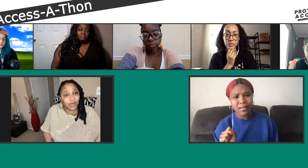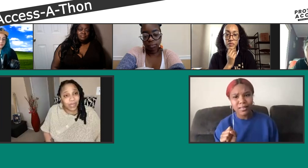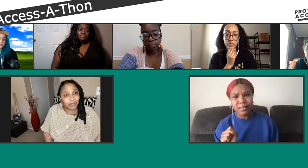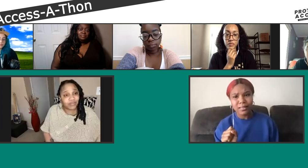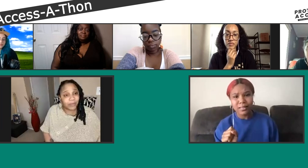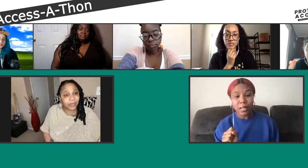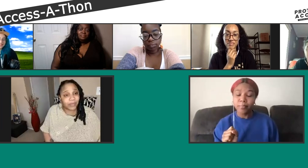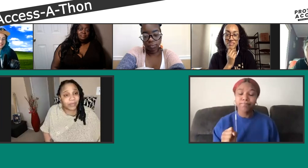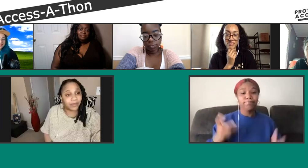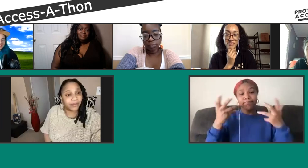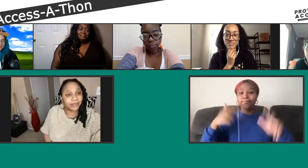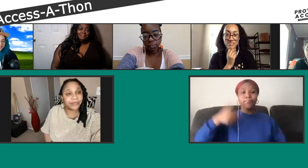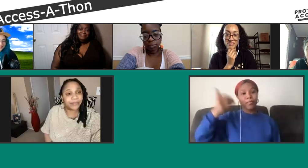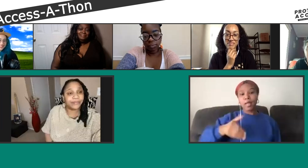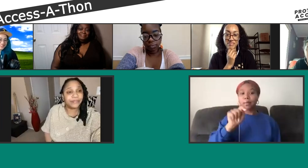Franklin and I'm done speaking.